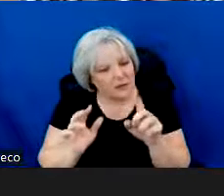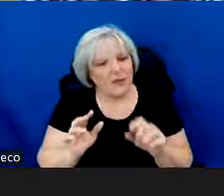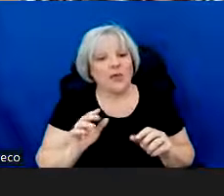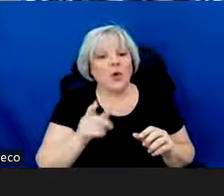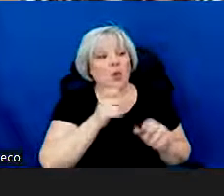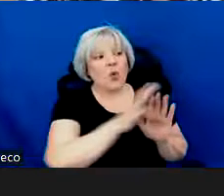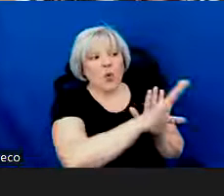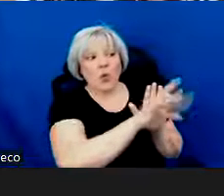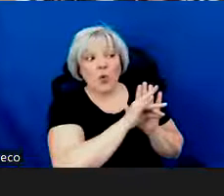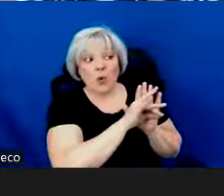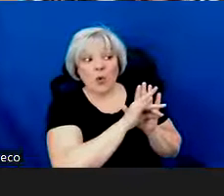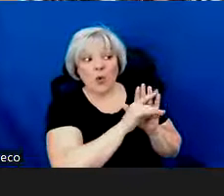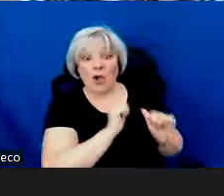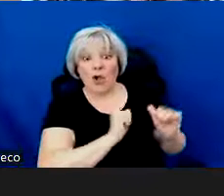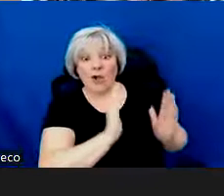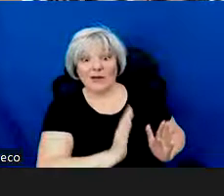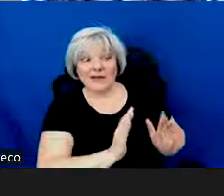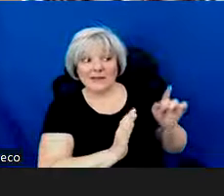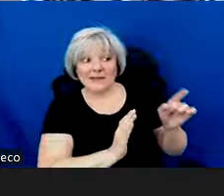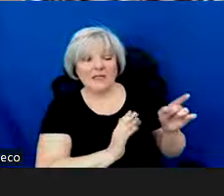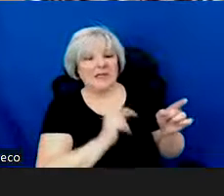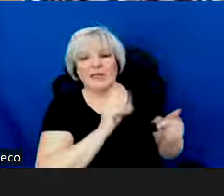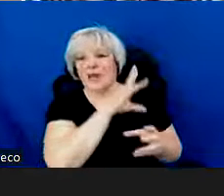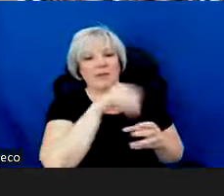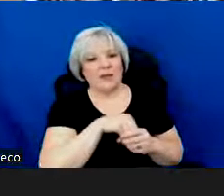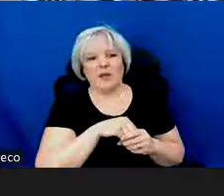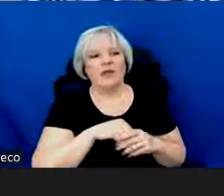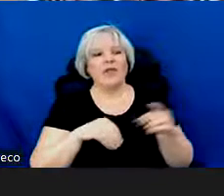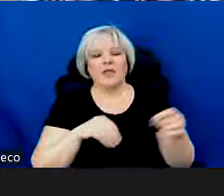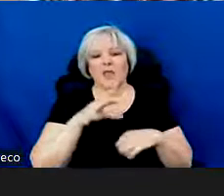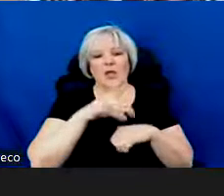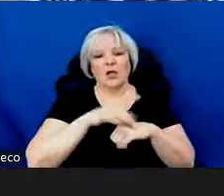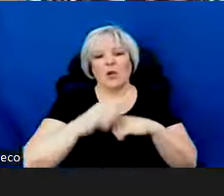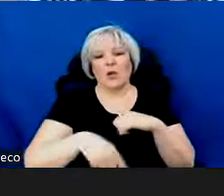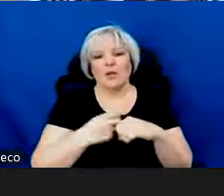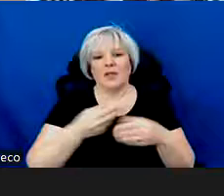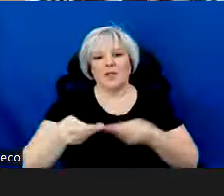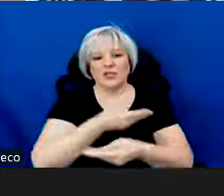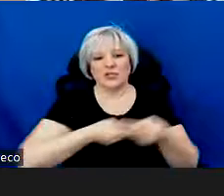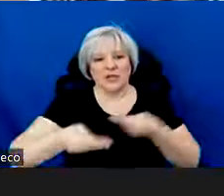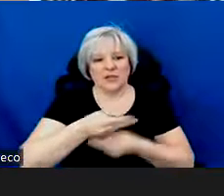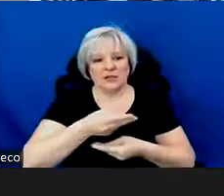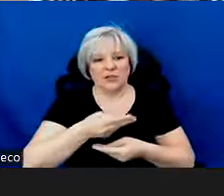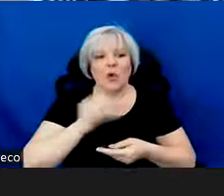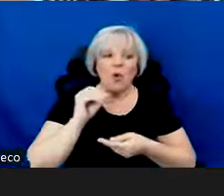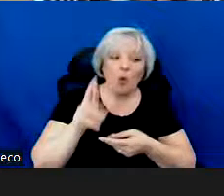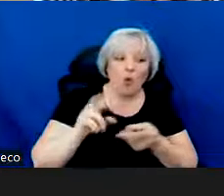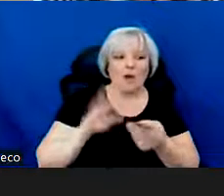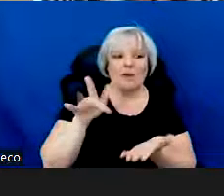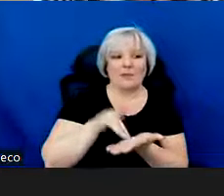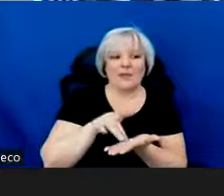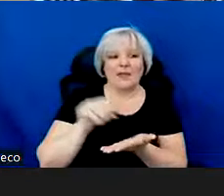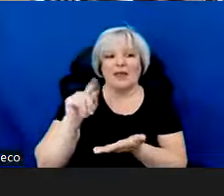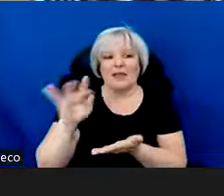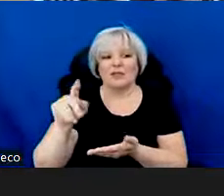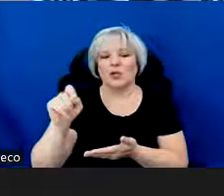select cannot be on the Performing Arts Global Exchange or Mid-Atlantic Tours rosters through Mid-Atlantic Arts.